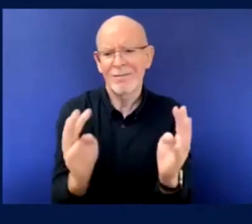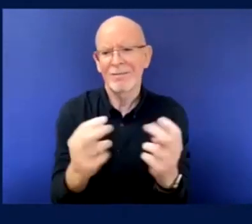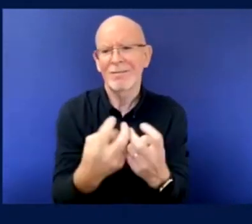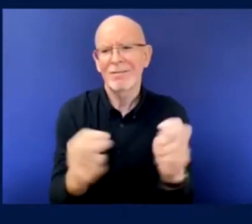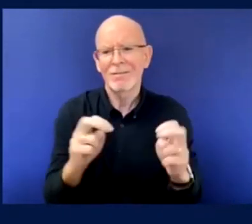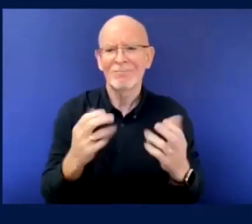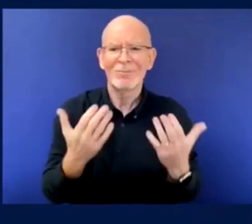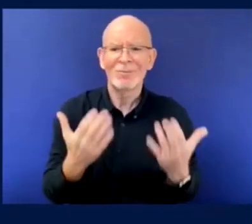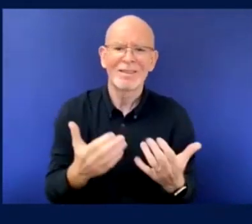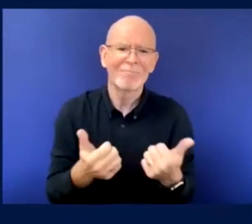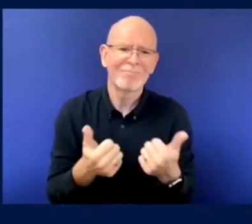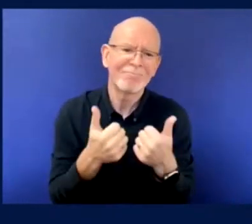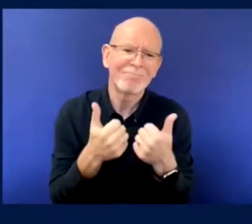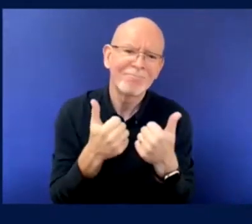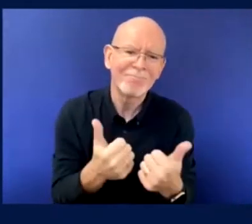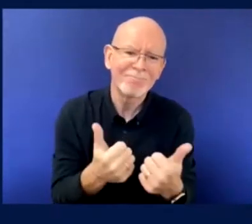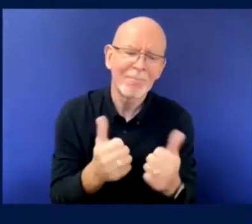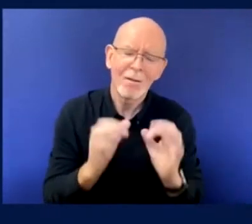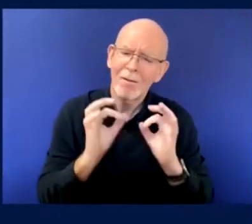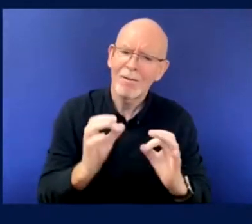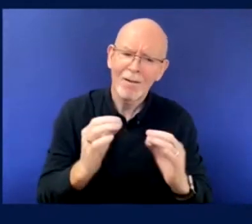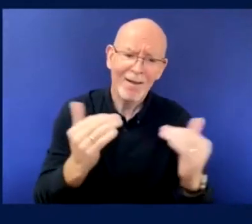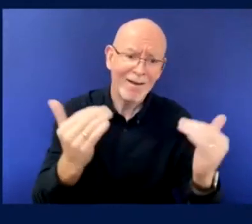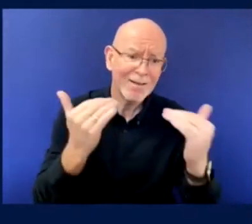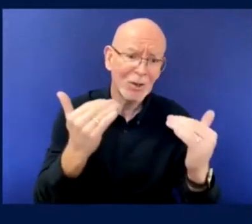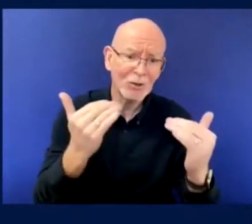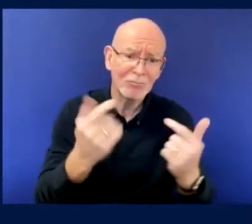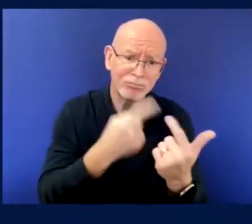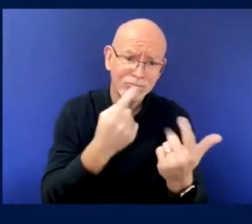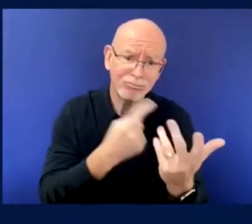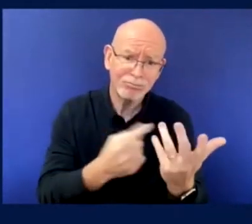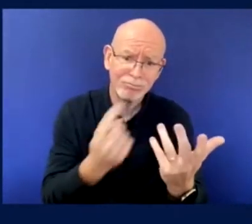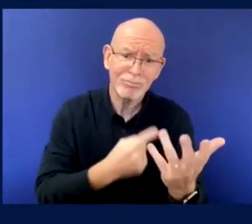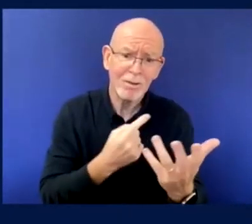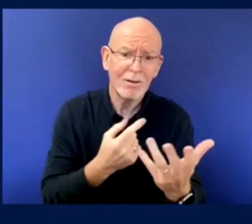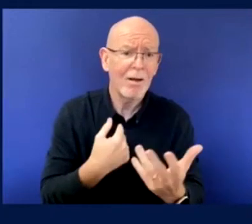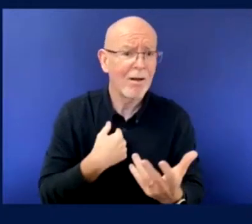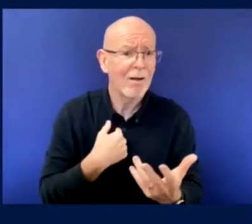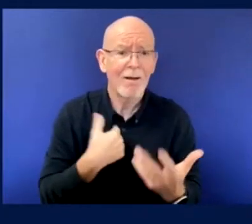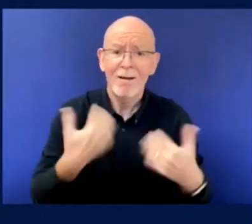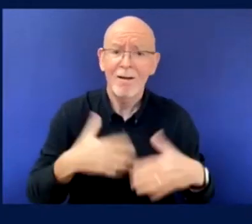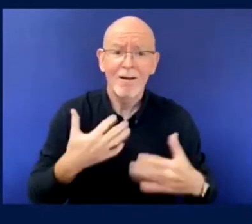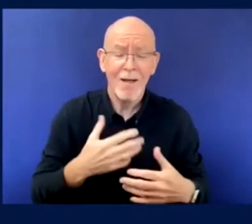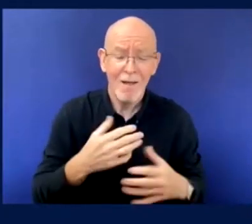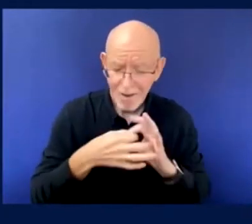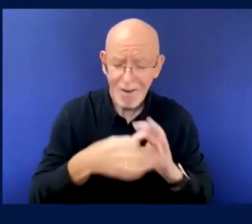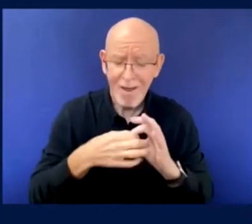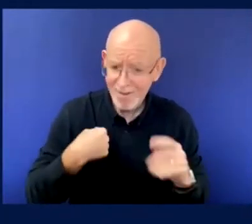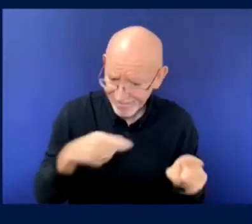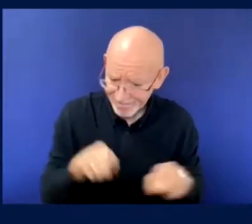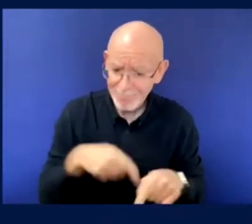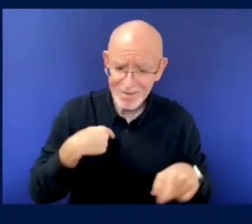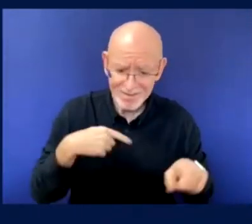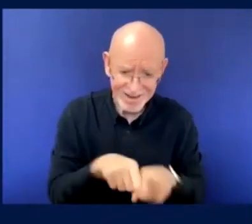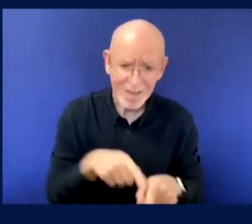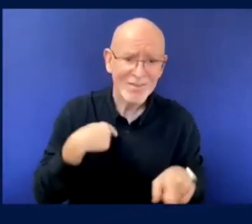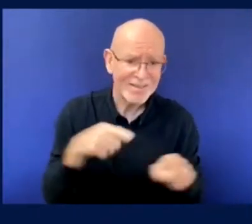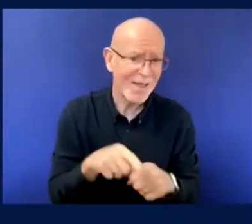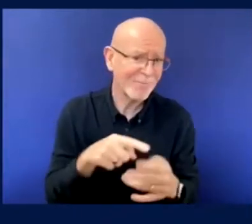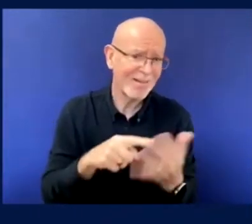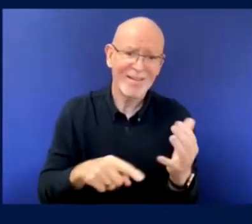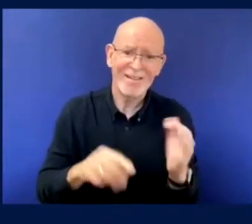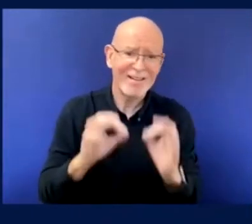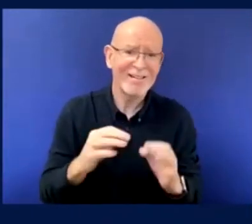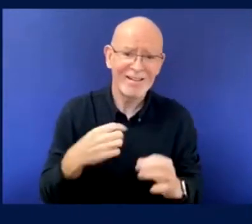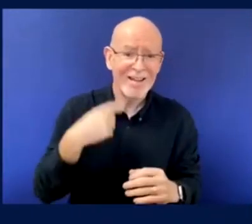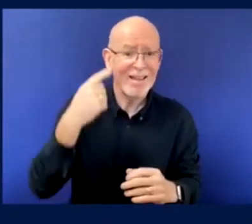whether you're going to go to a game. So currently I'm waiting to get a response from a team in Germany. I won't name them, but if I don't get it